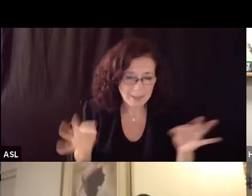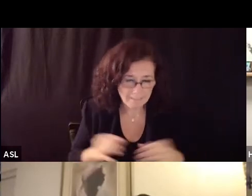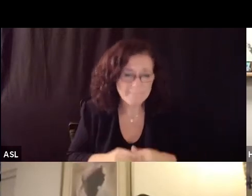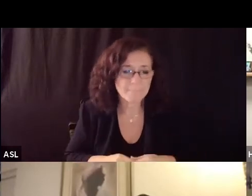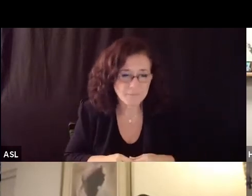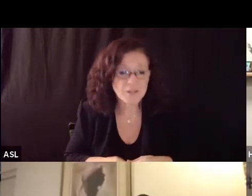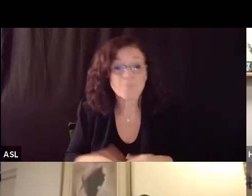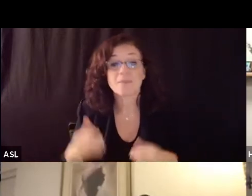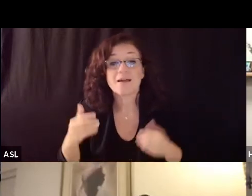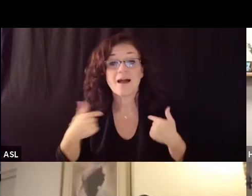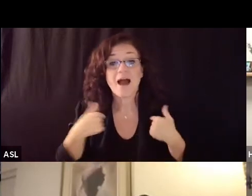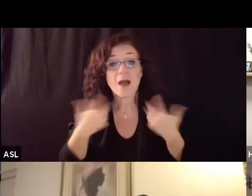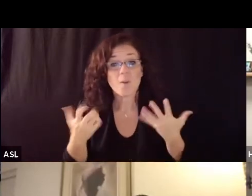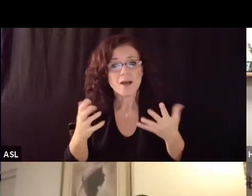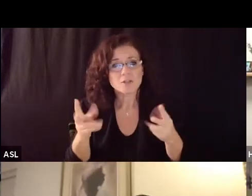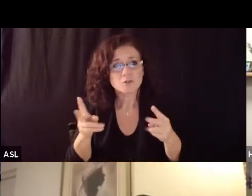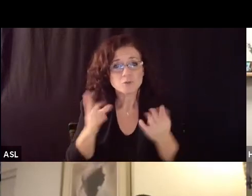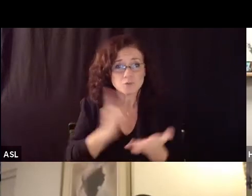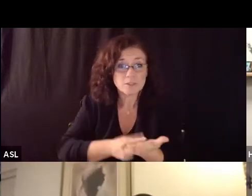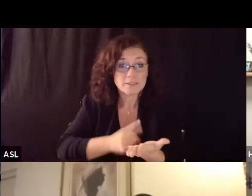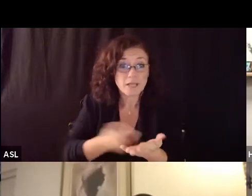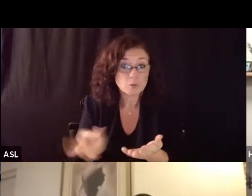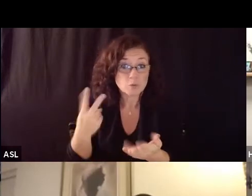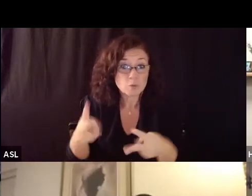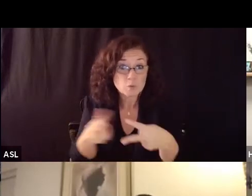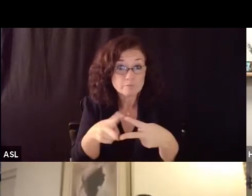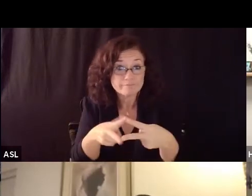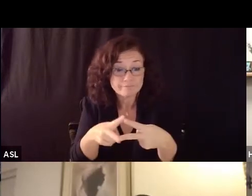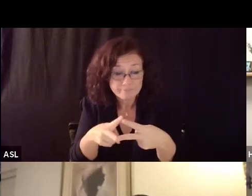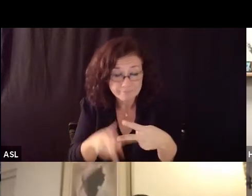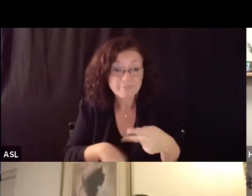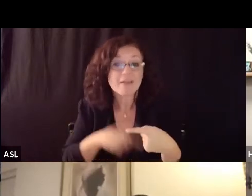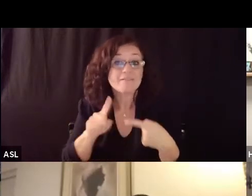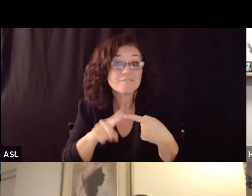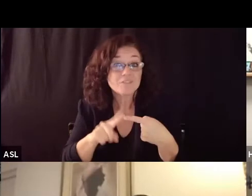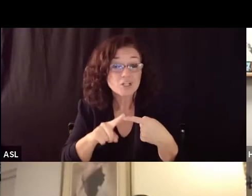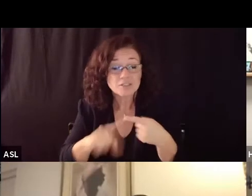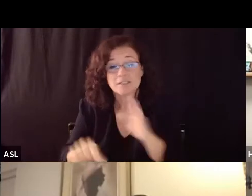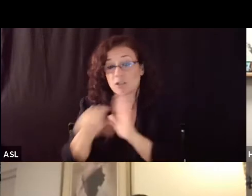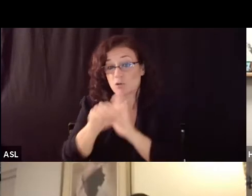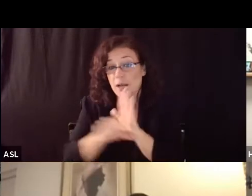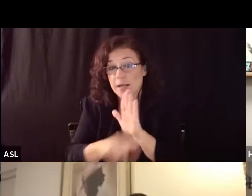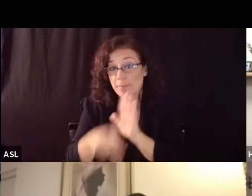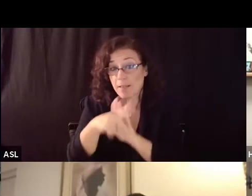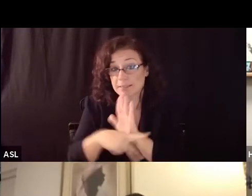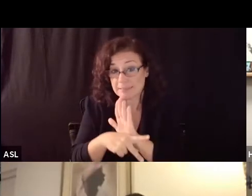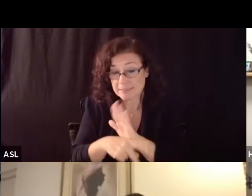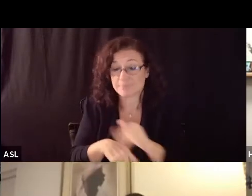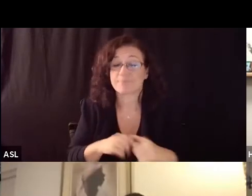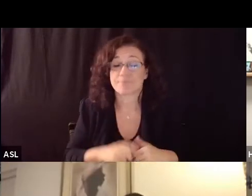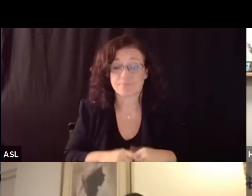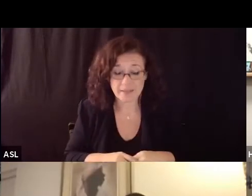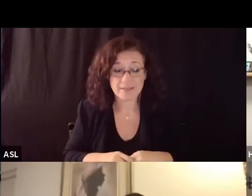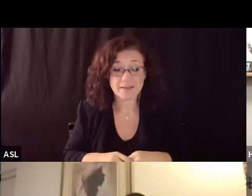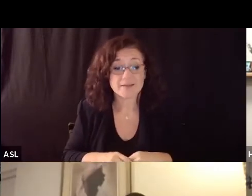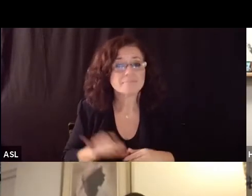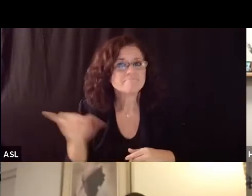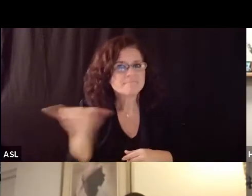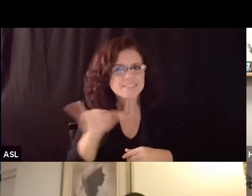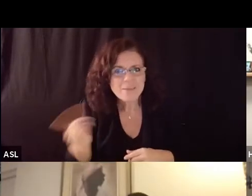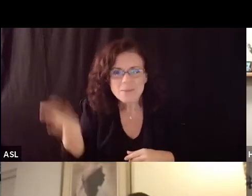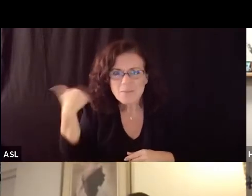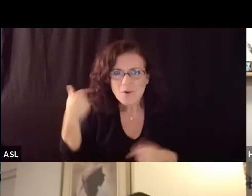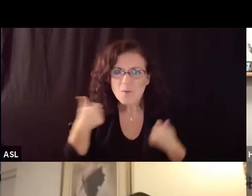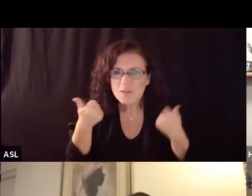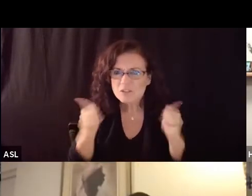were presented on tonight let me first start with with with this grading policy so much like the last time we were trying to make a